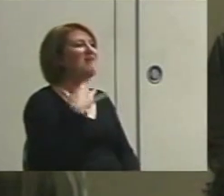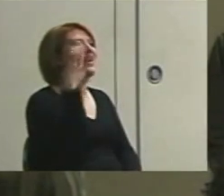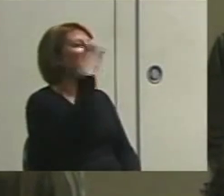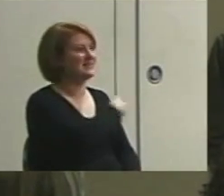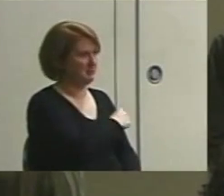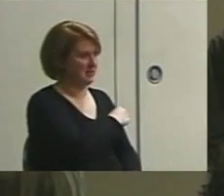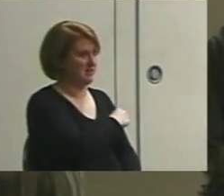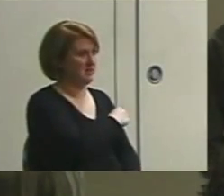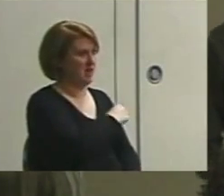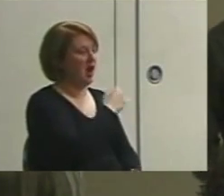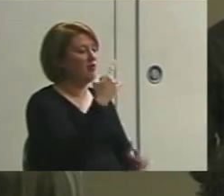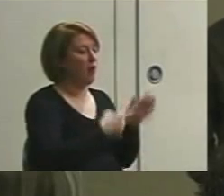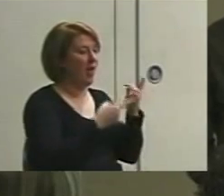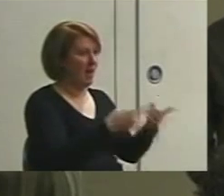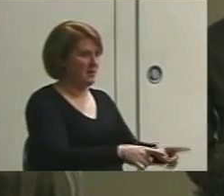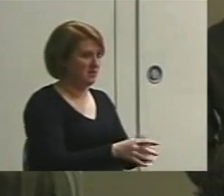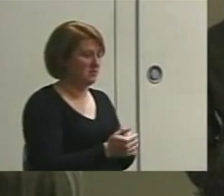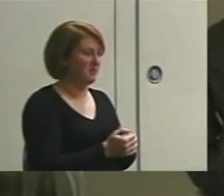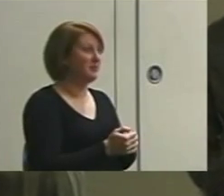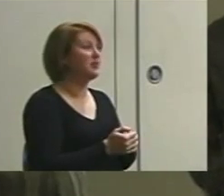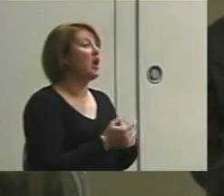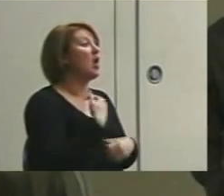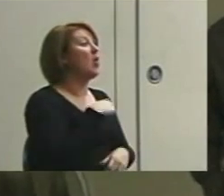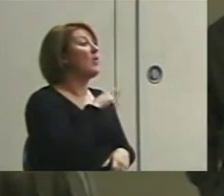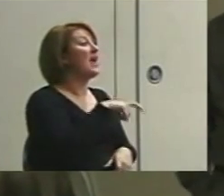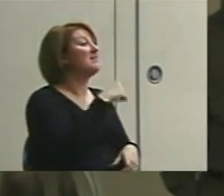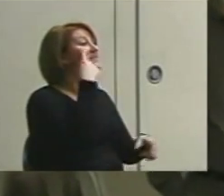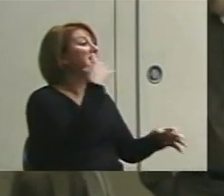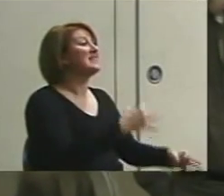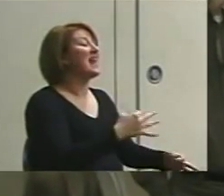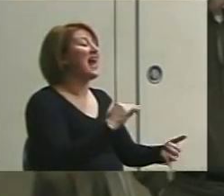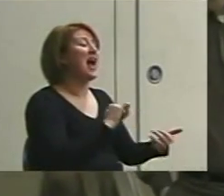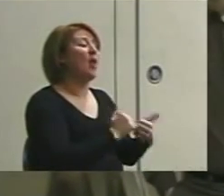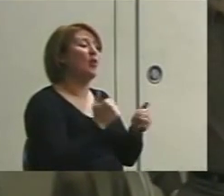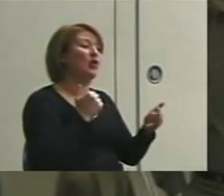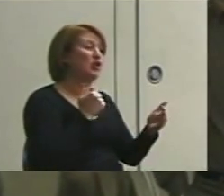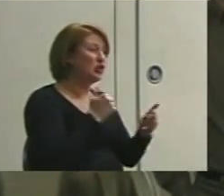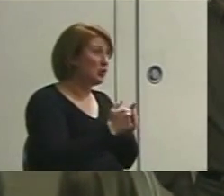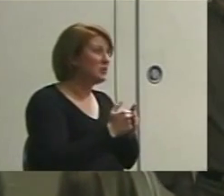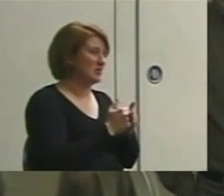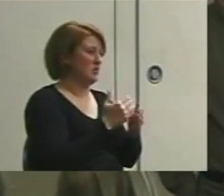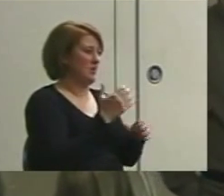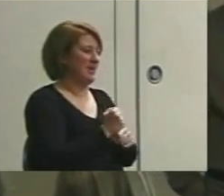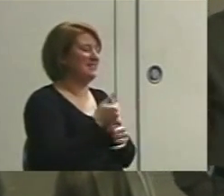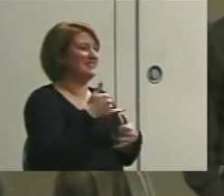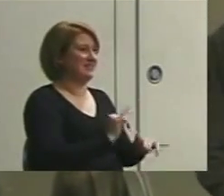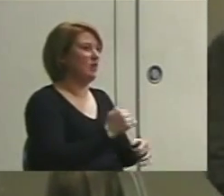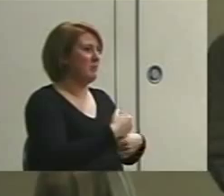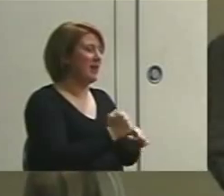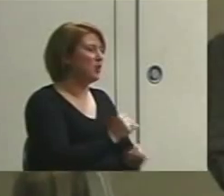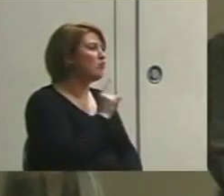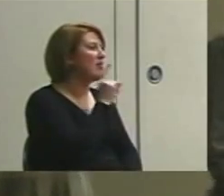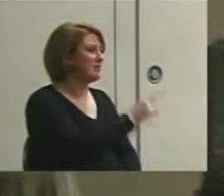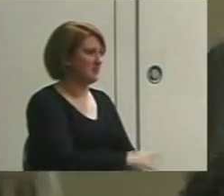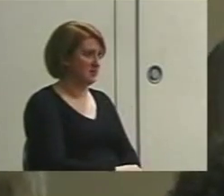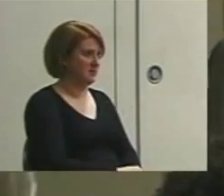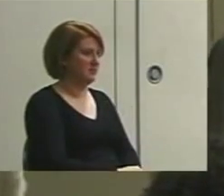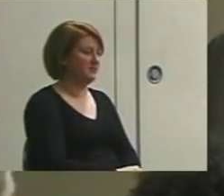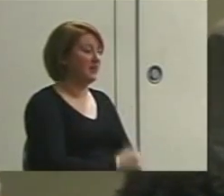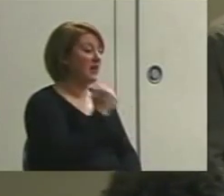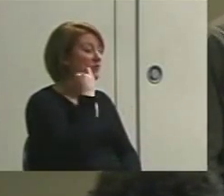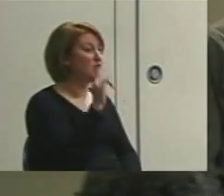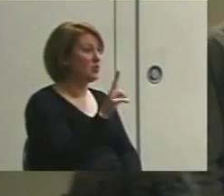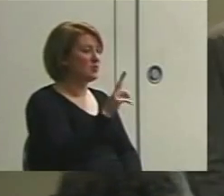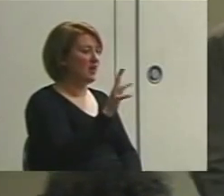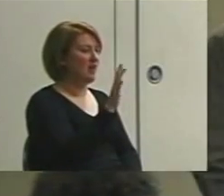What we have to decide is how close could we get and still make this realistic. If you used five